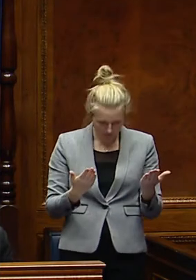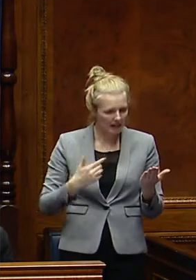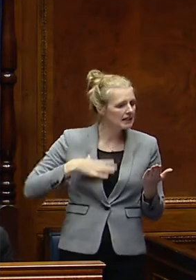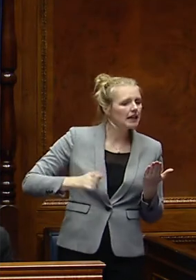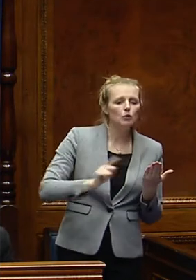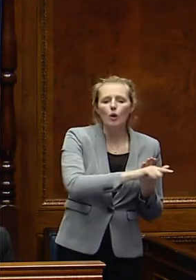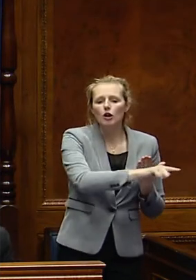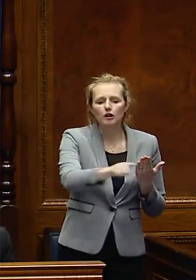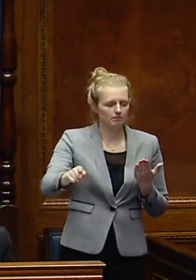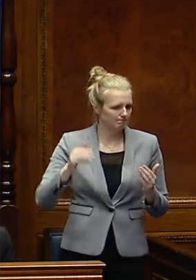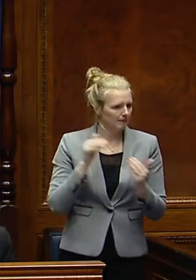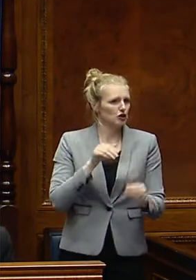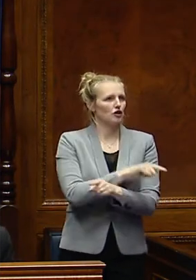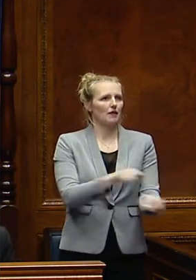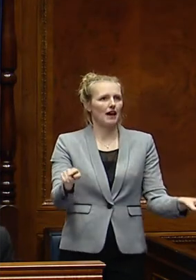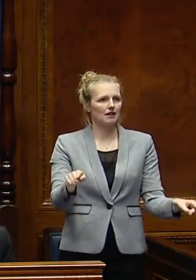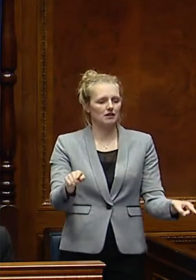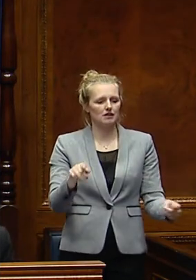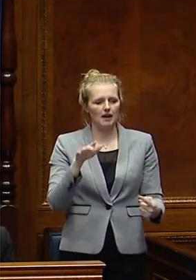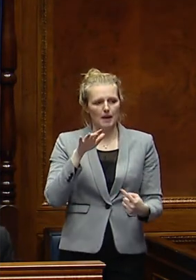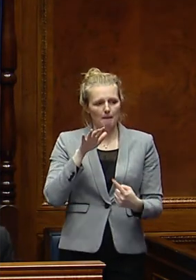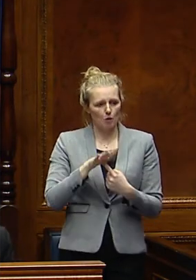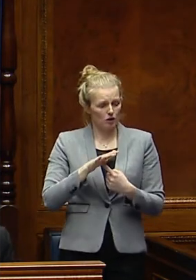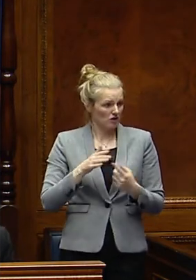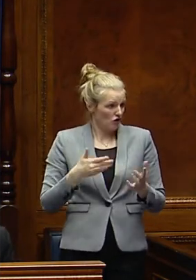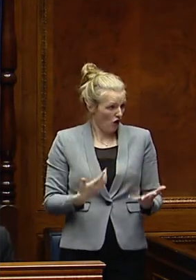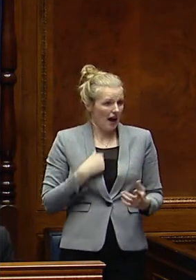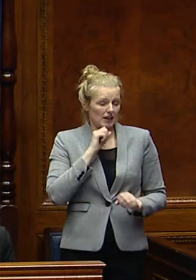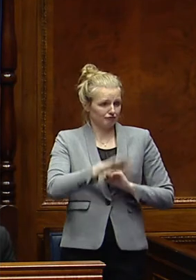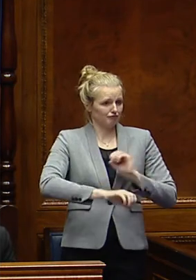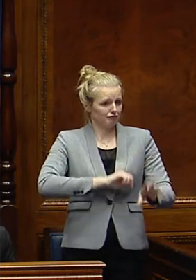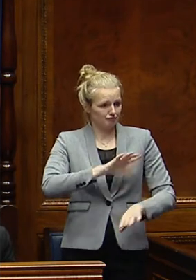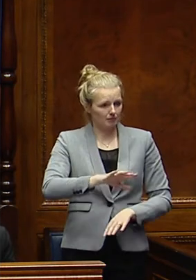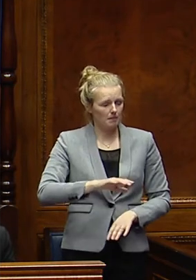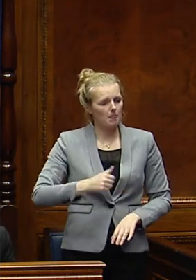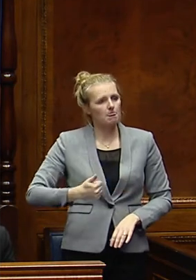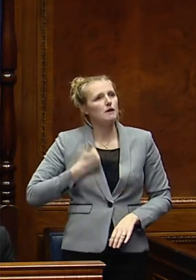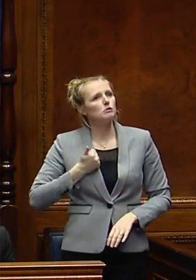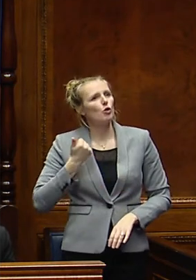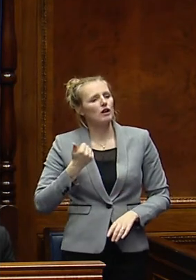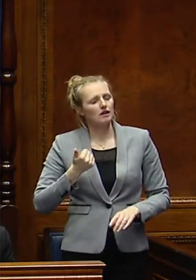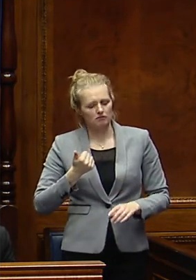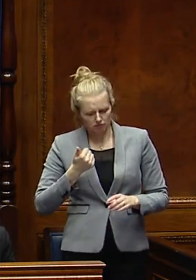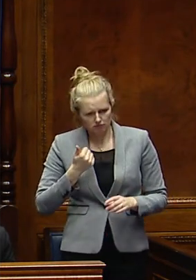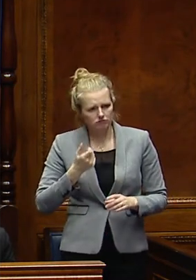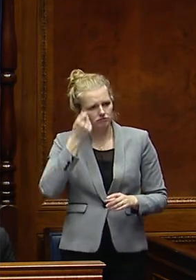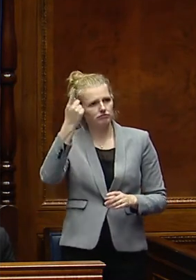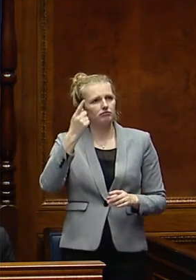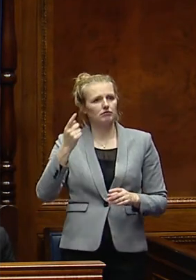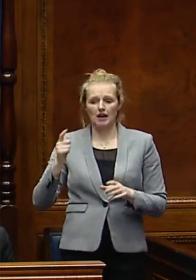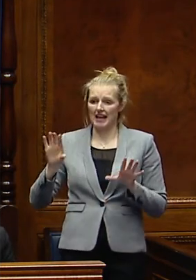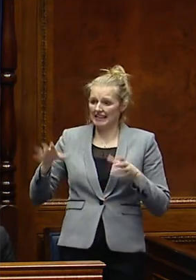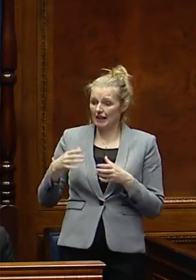this question that provides an opportunity for me to set my stall out. I announced this morning that the Executive agreed to my